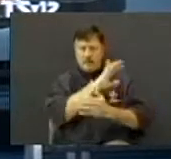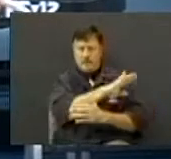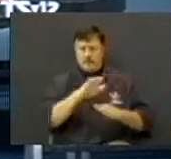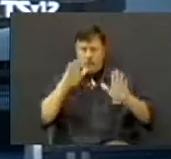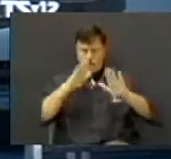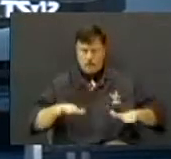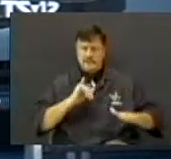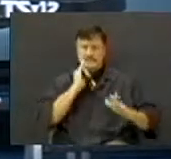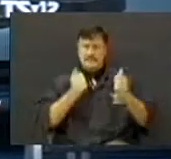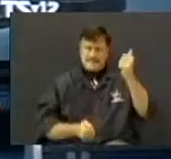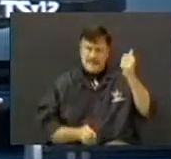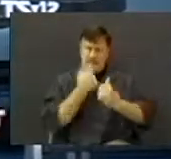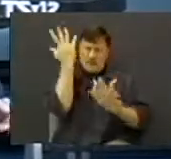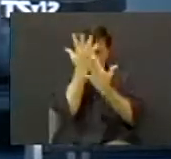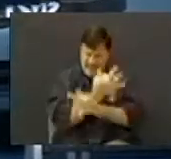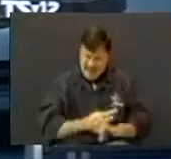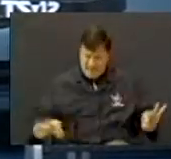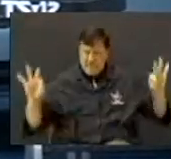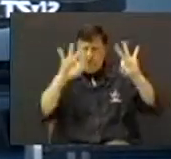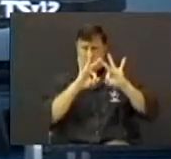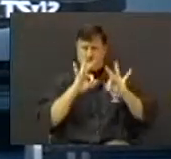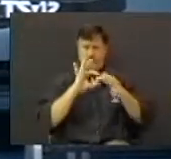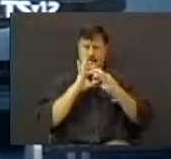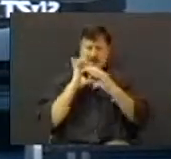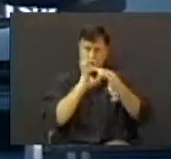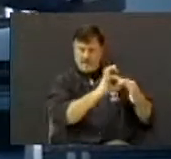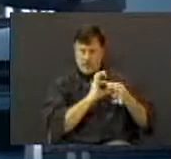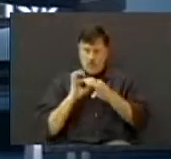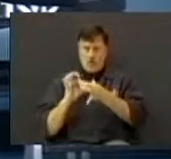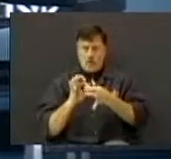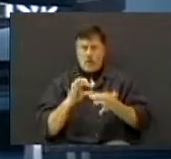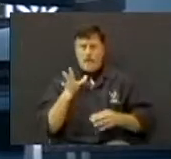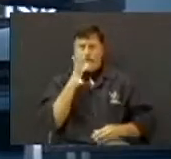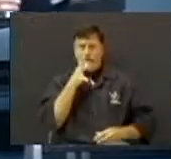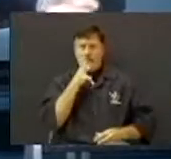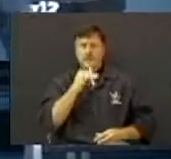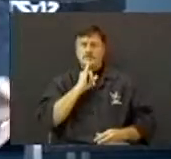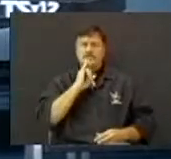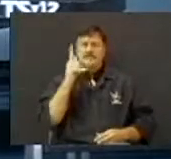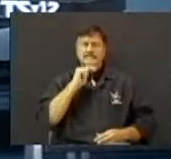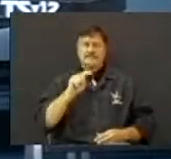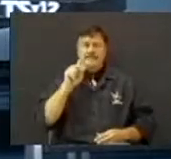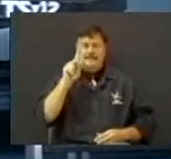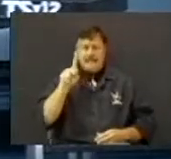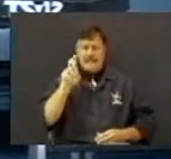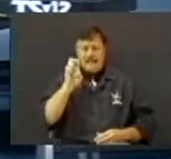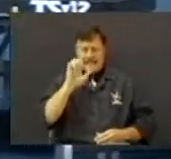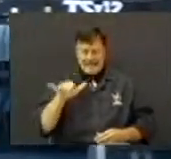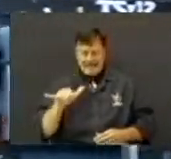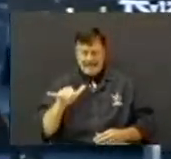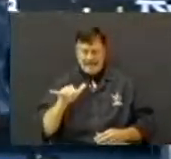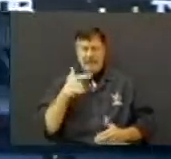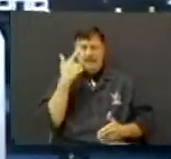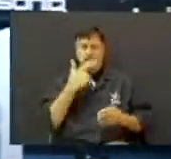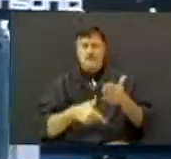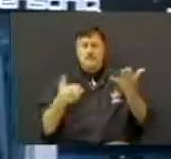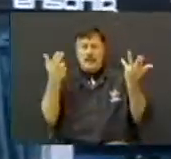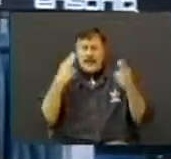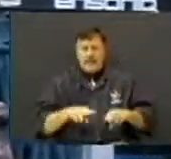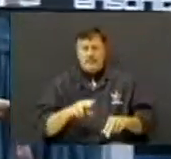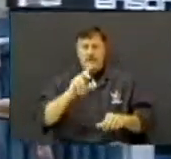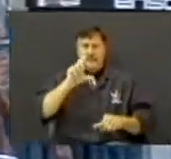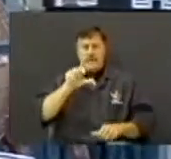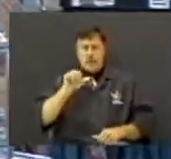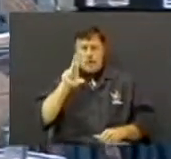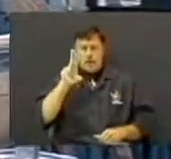you'll get from a relationship. And, Mama, you're the key to that. That's what happened with Lois. And that's what